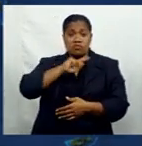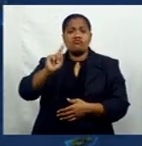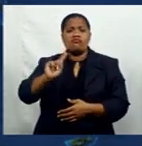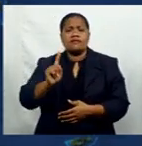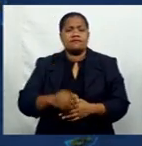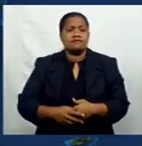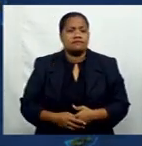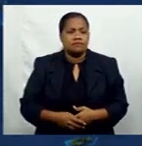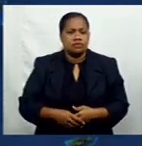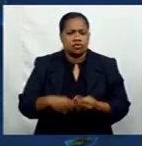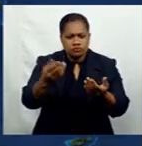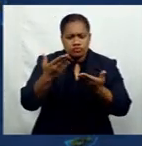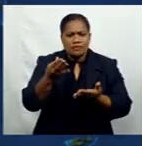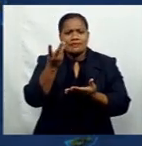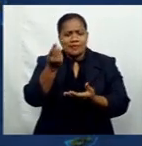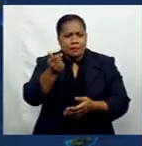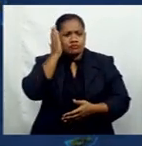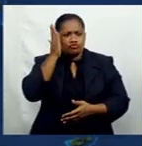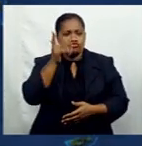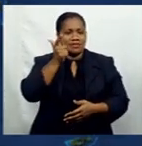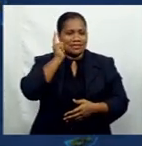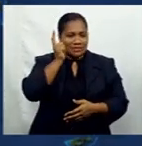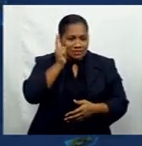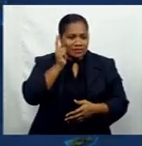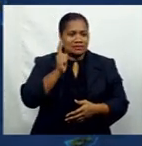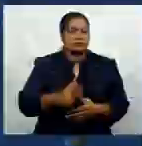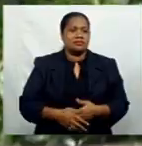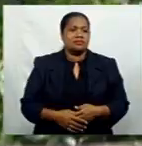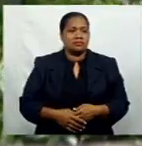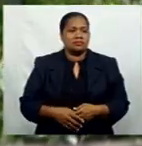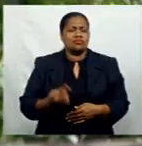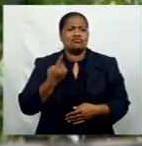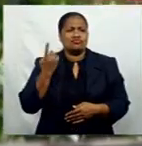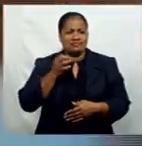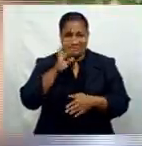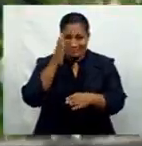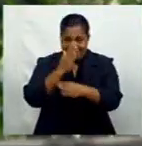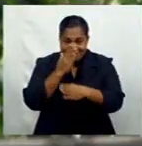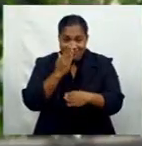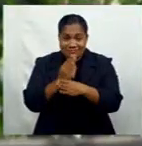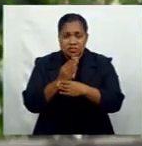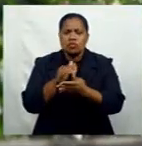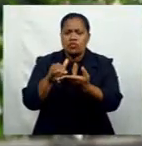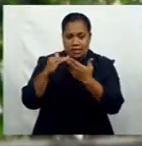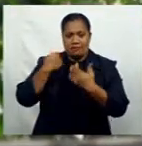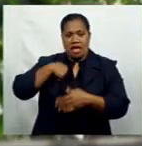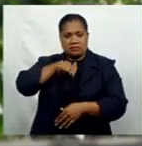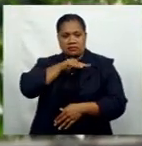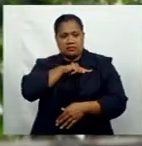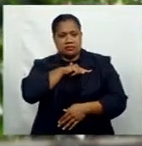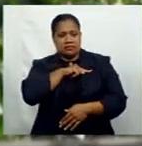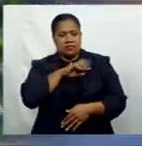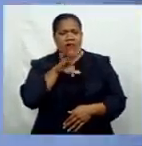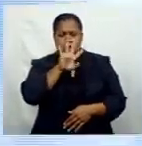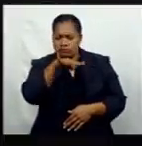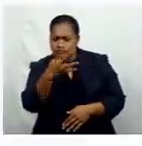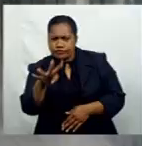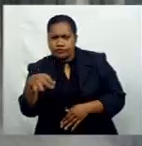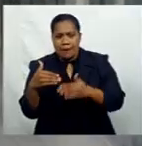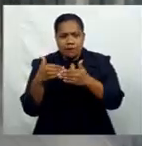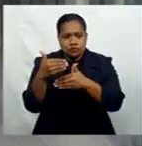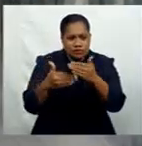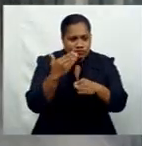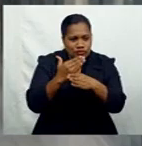school teachers who are currently not occupied, to help us in this verification process.